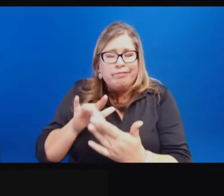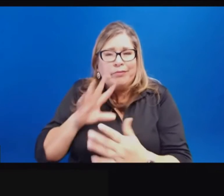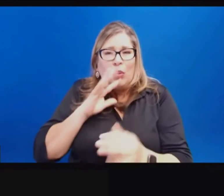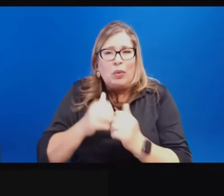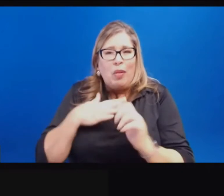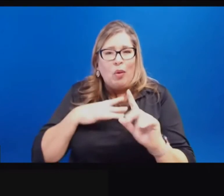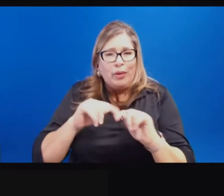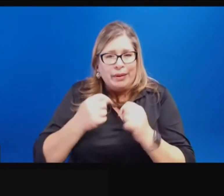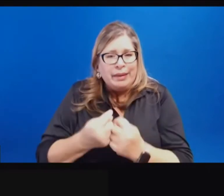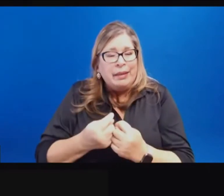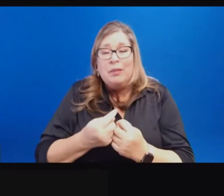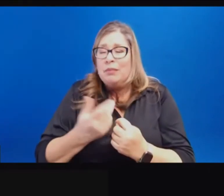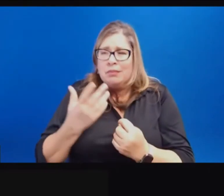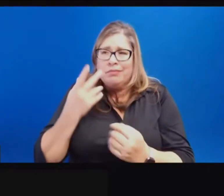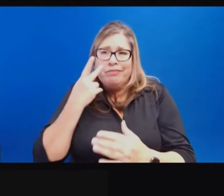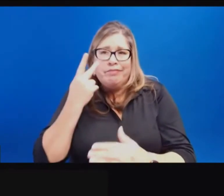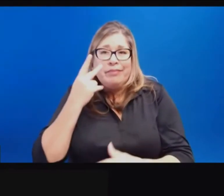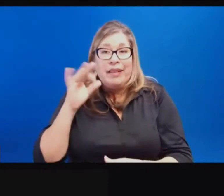we'll keep you posted if we do.